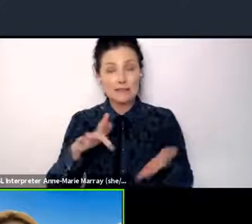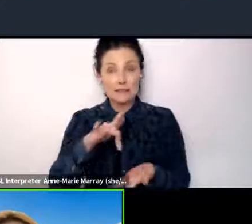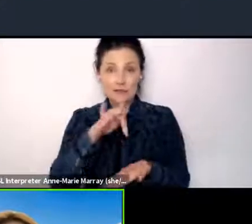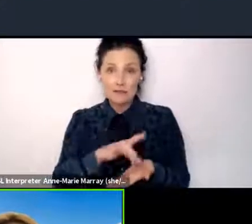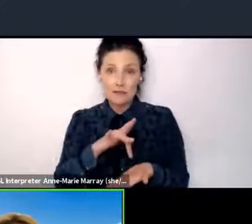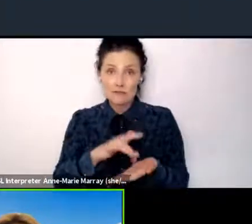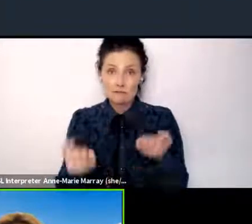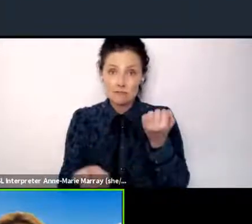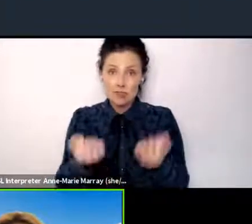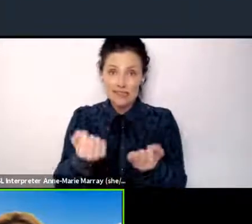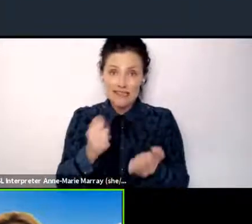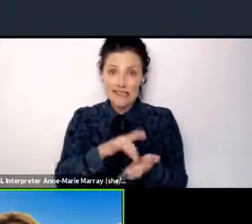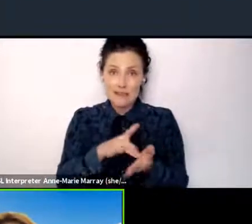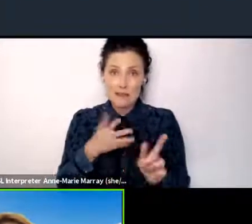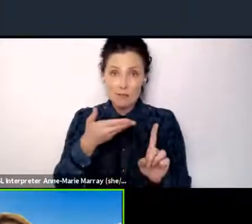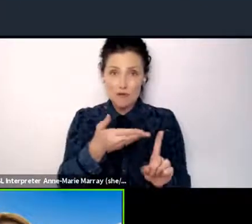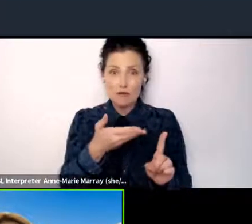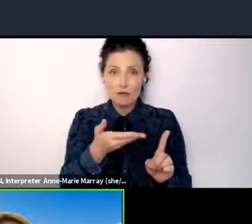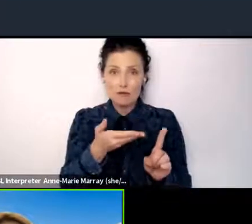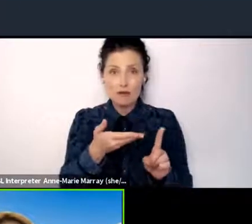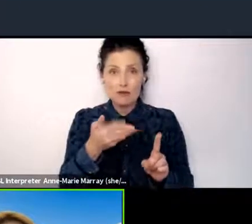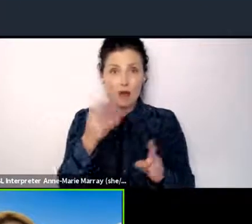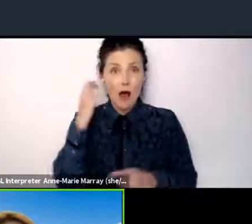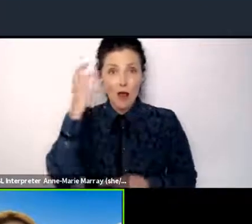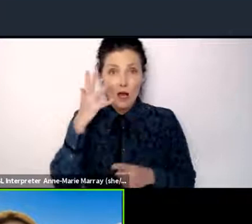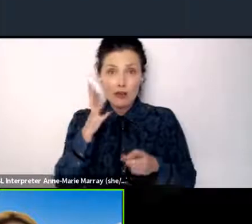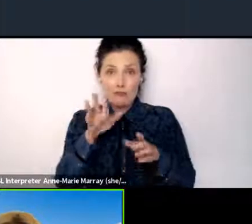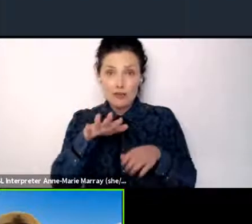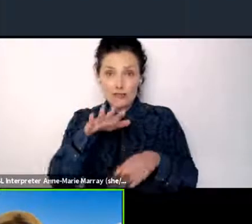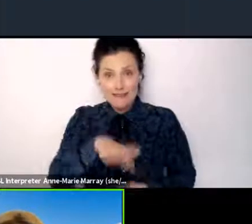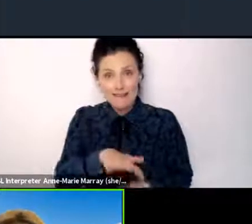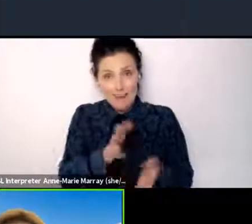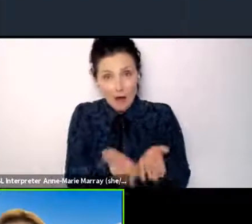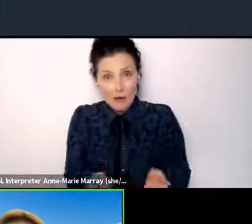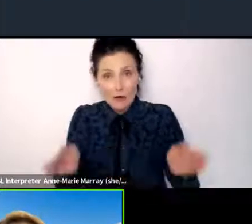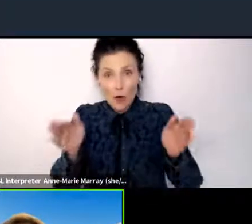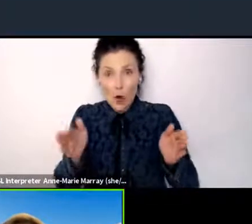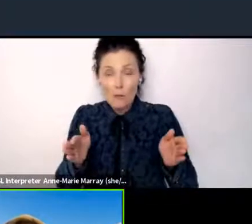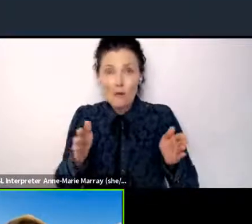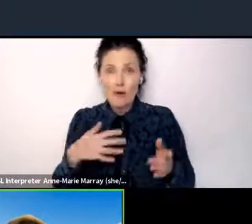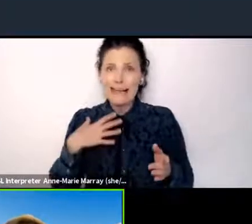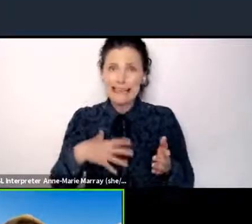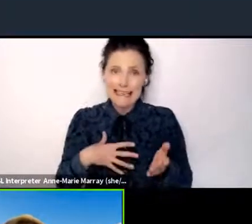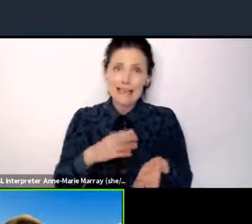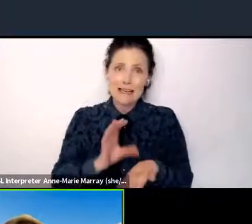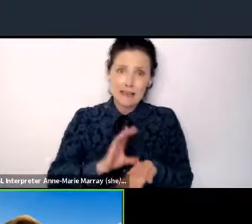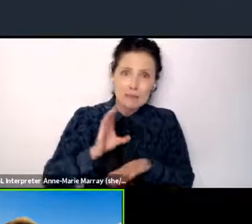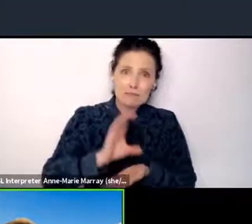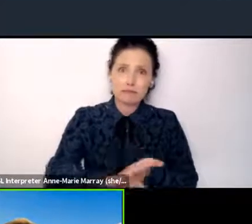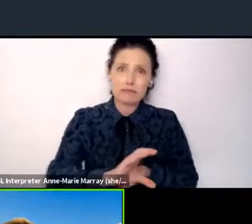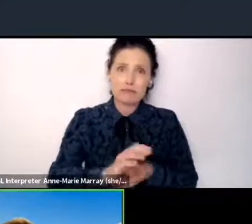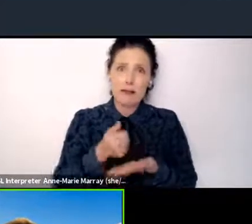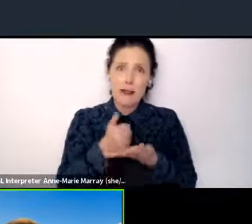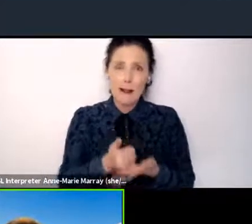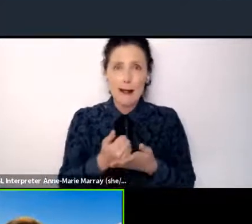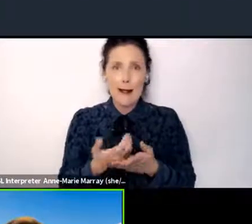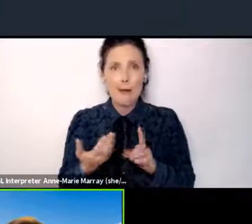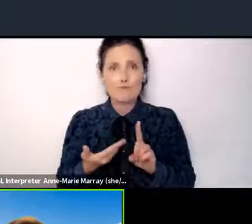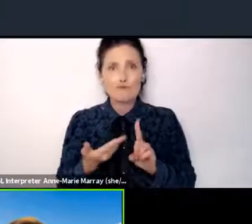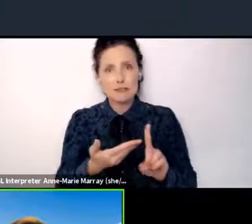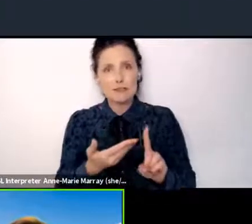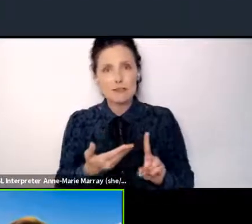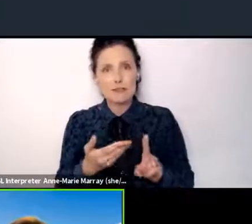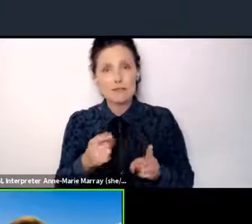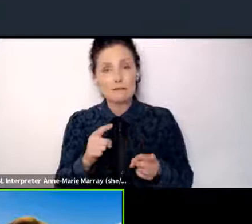cities require deeper support to meet their mitigation and adequate adaptation targets. I think we've got to recognize 100 billion a year,